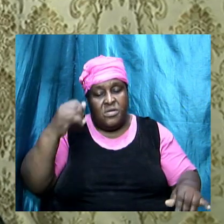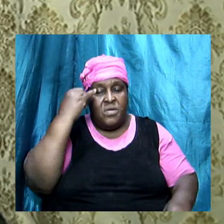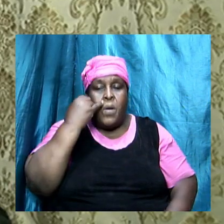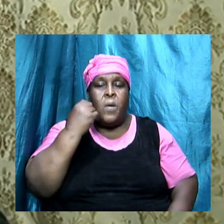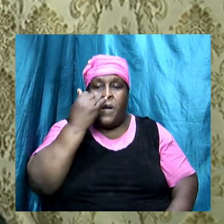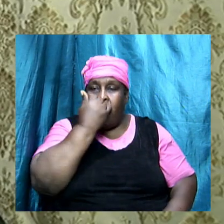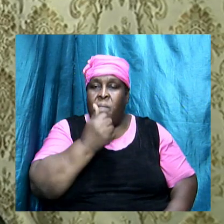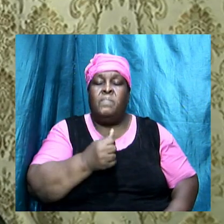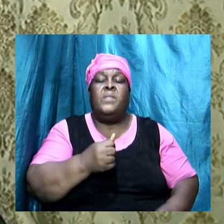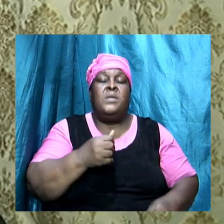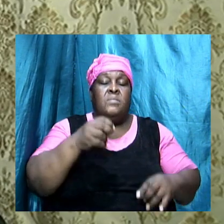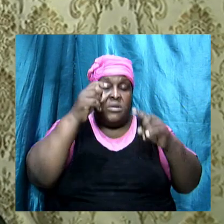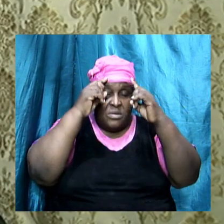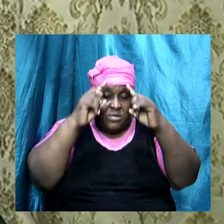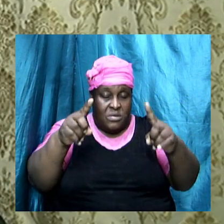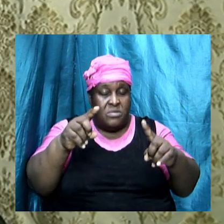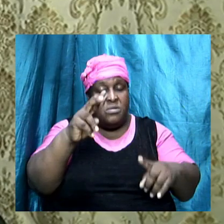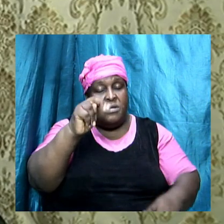Nicolation does know